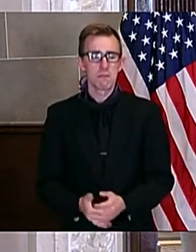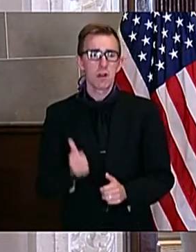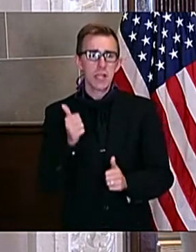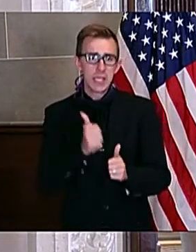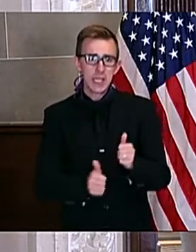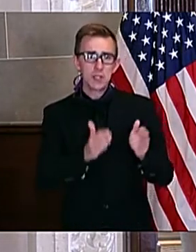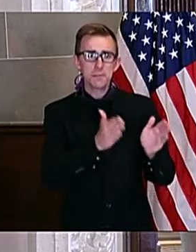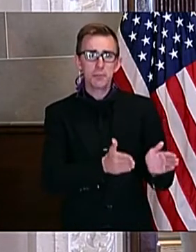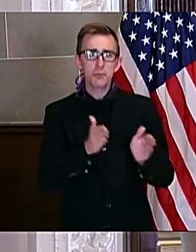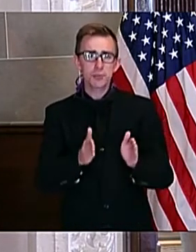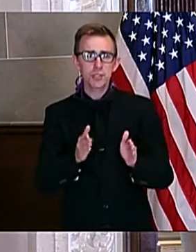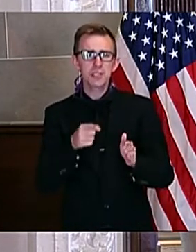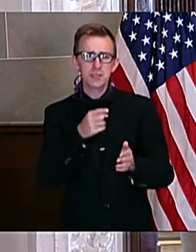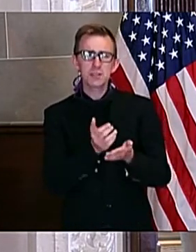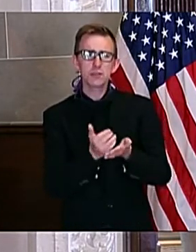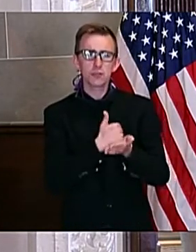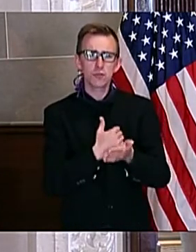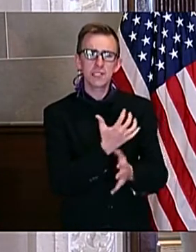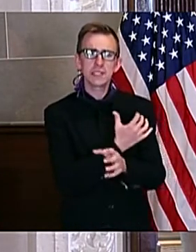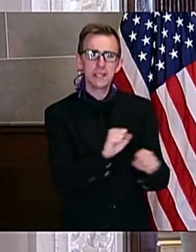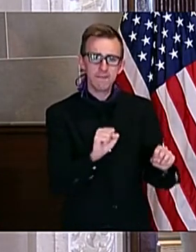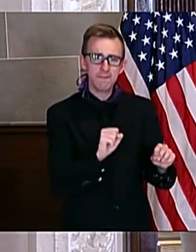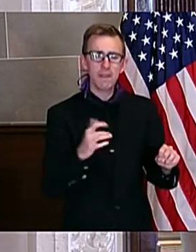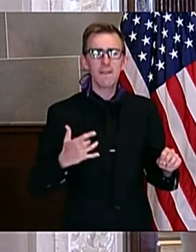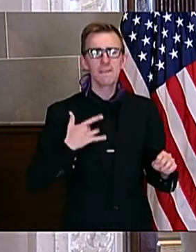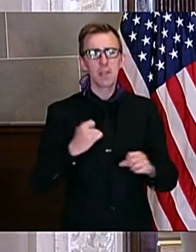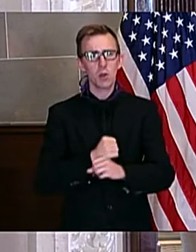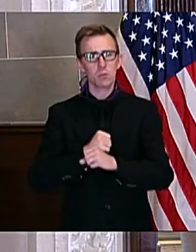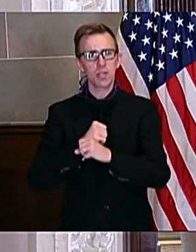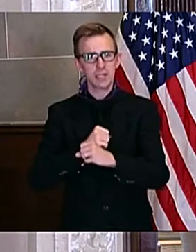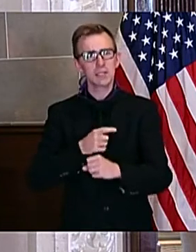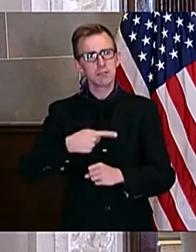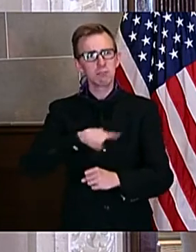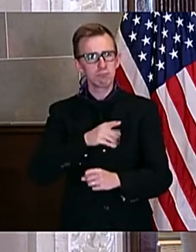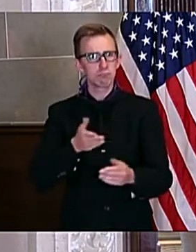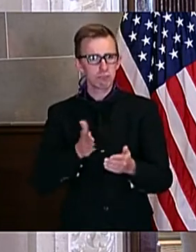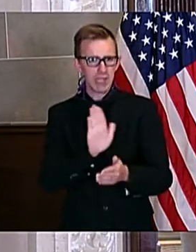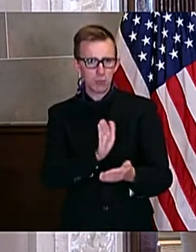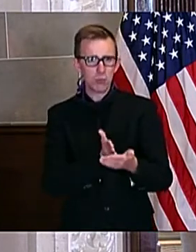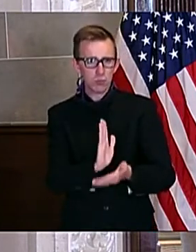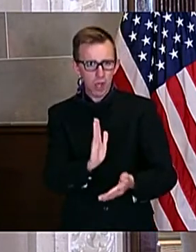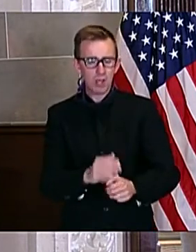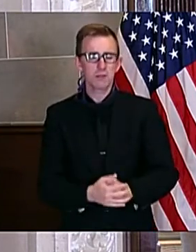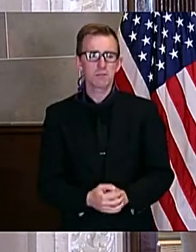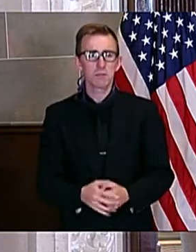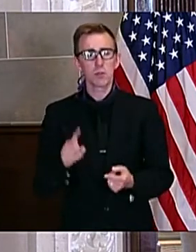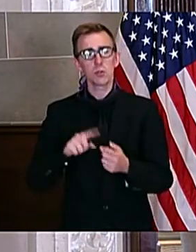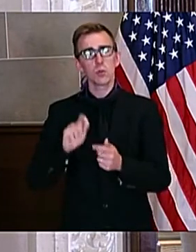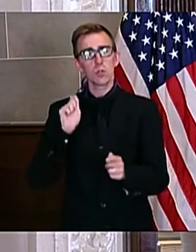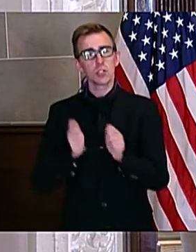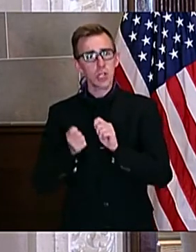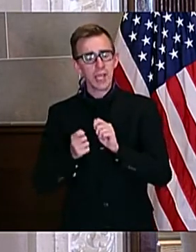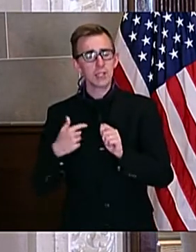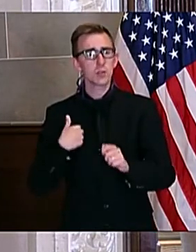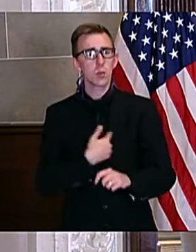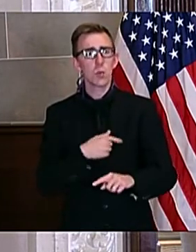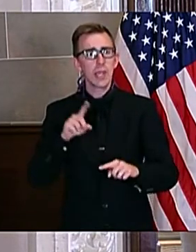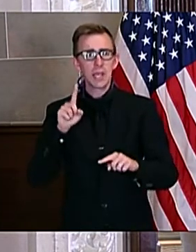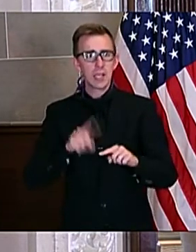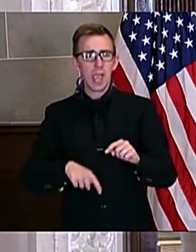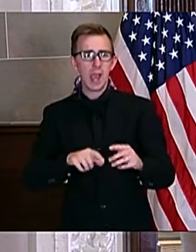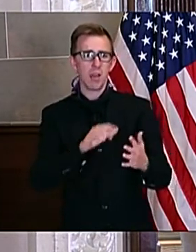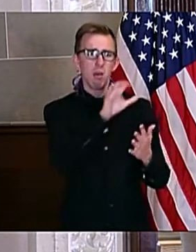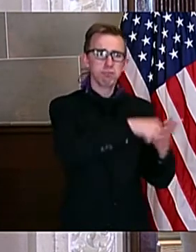deserves to be safe and protected. And to change things, we must not tear each other